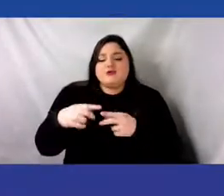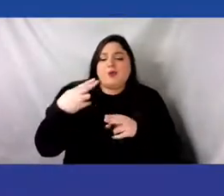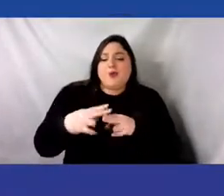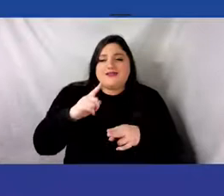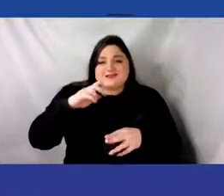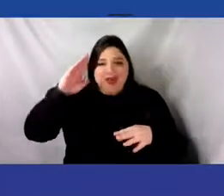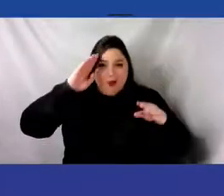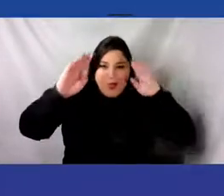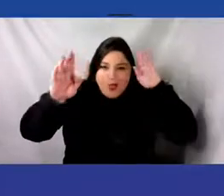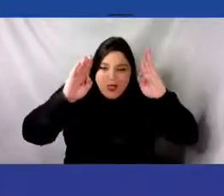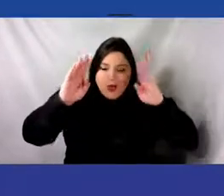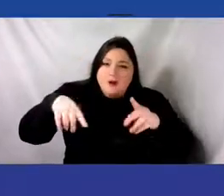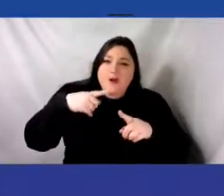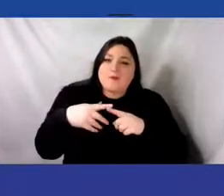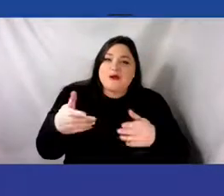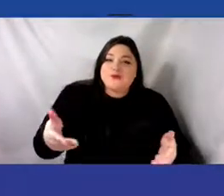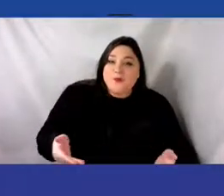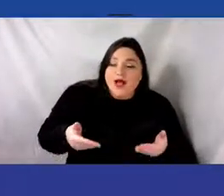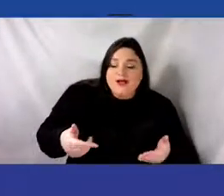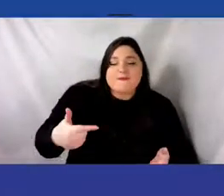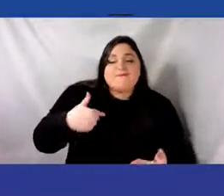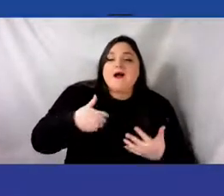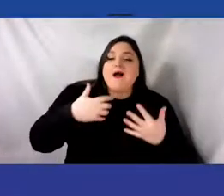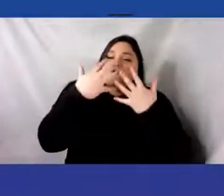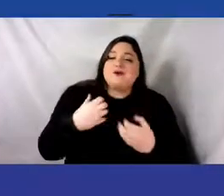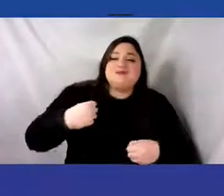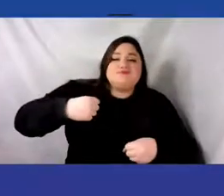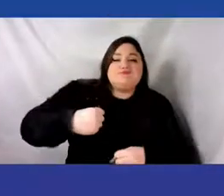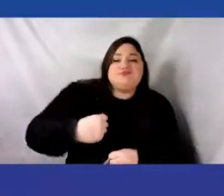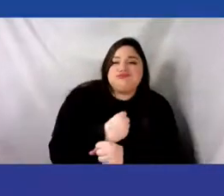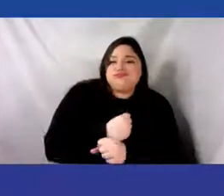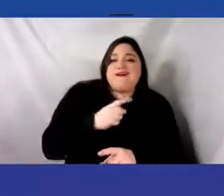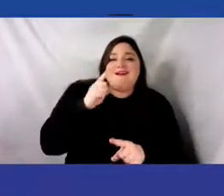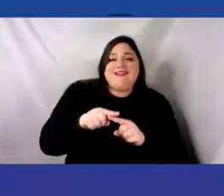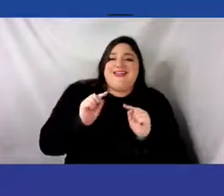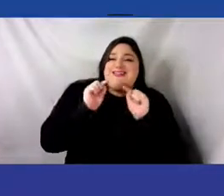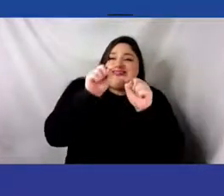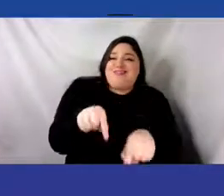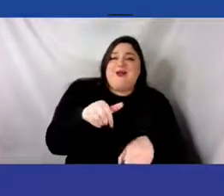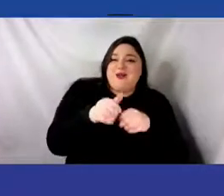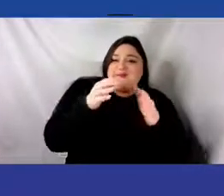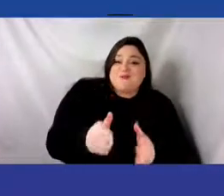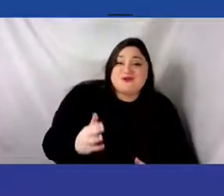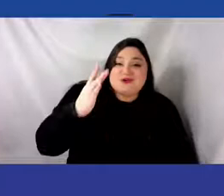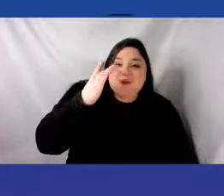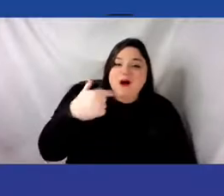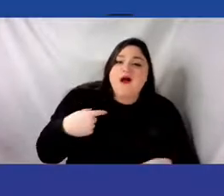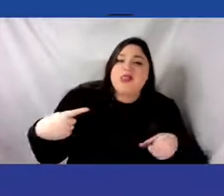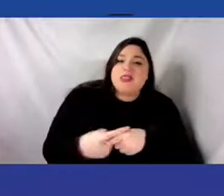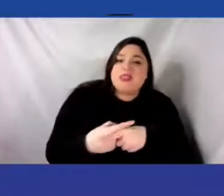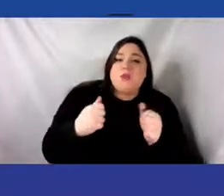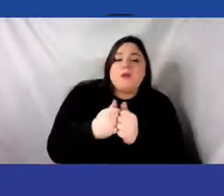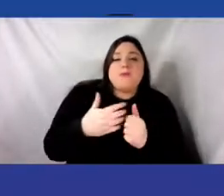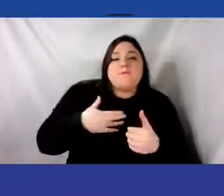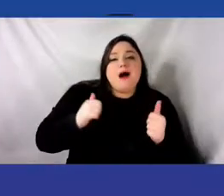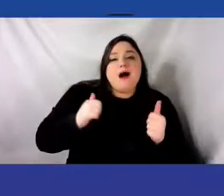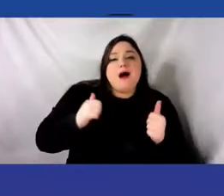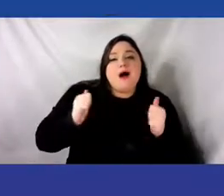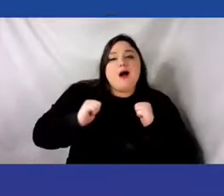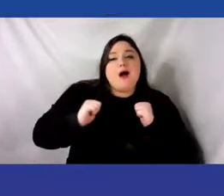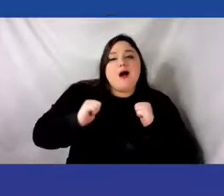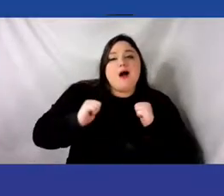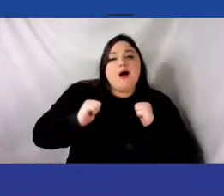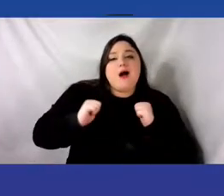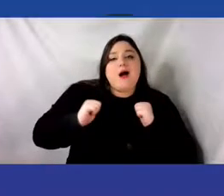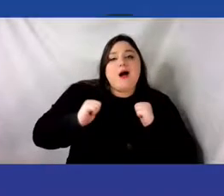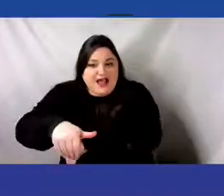unfortunately cannot be present due to my own performances later this evening, but I just wanted